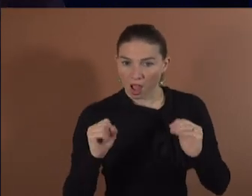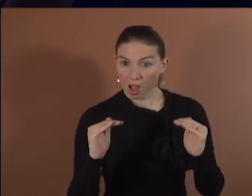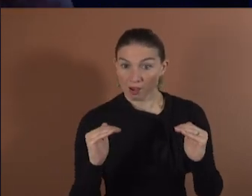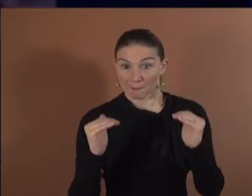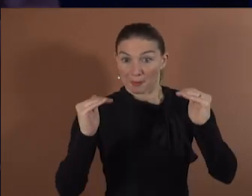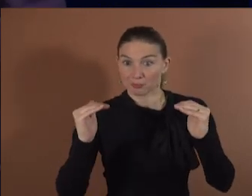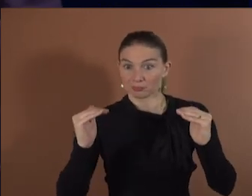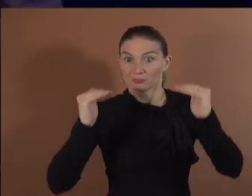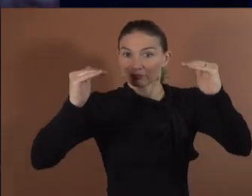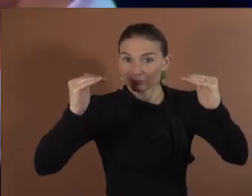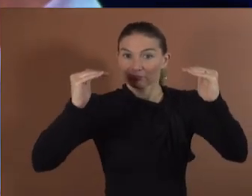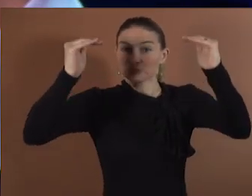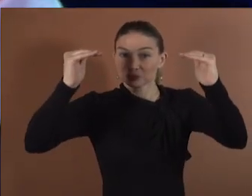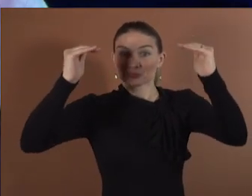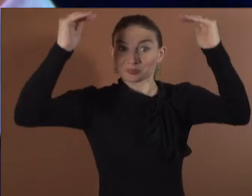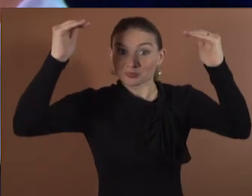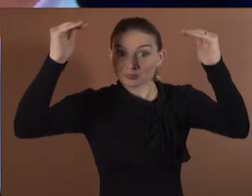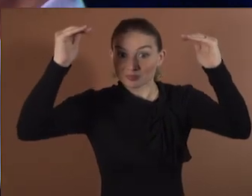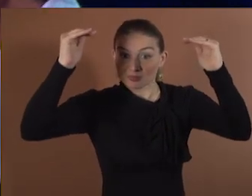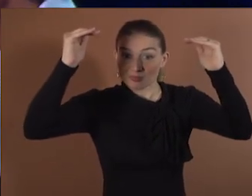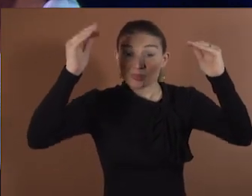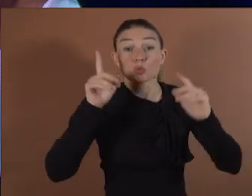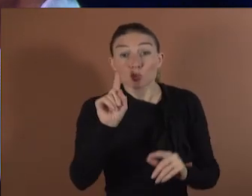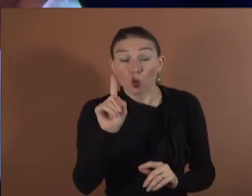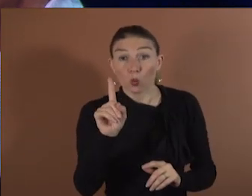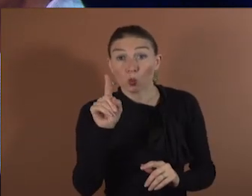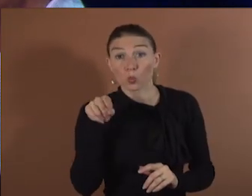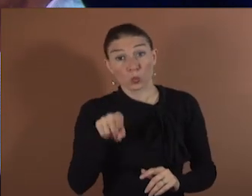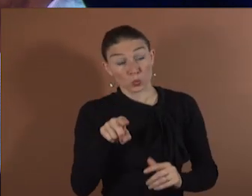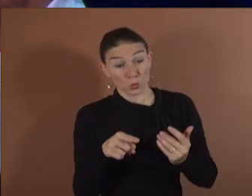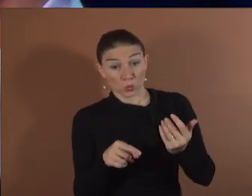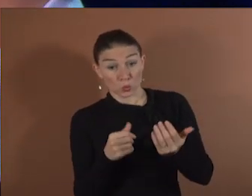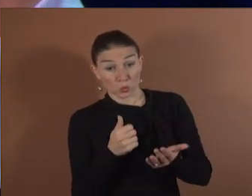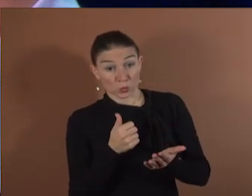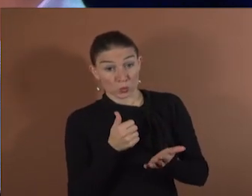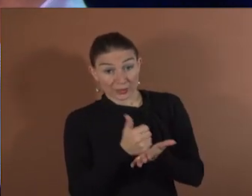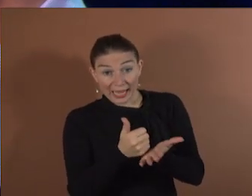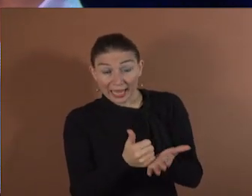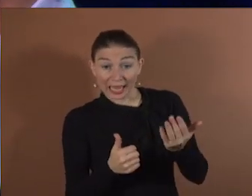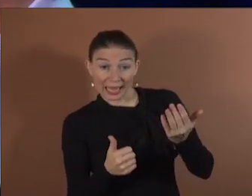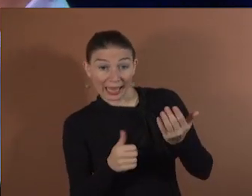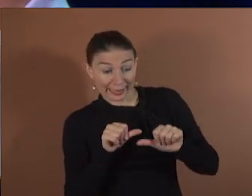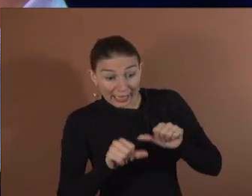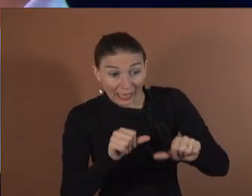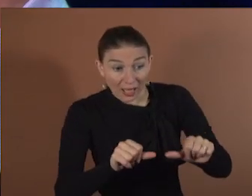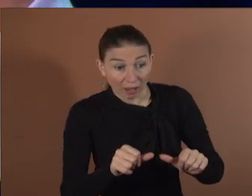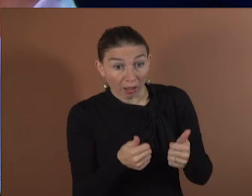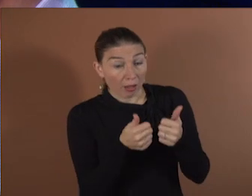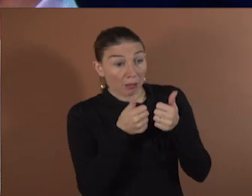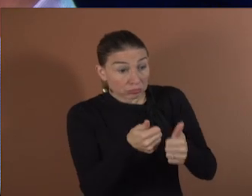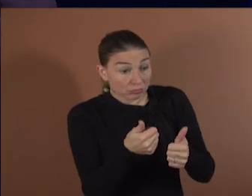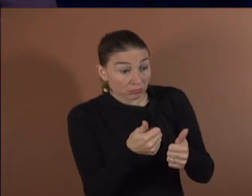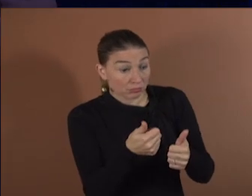and better controlled, is not only good for patients, it is important for all mankind.